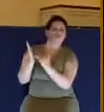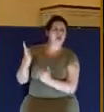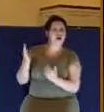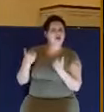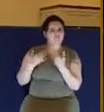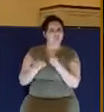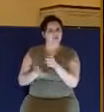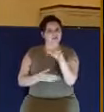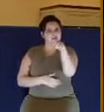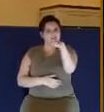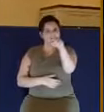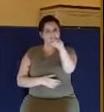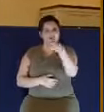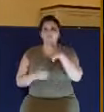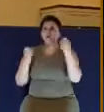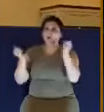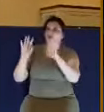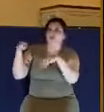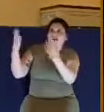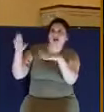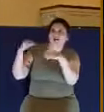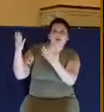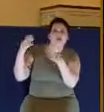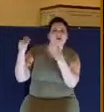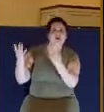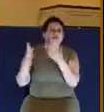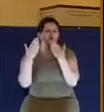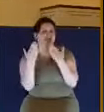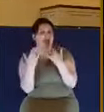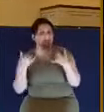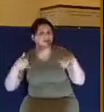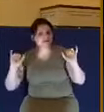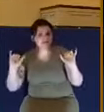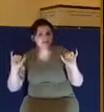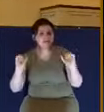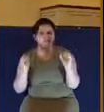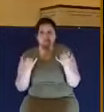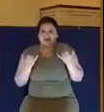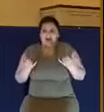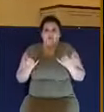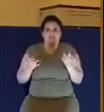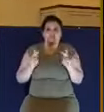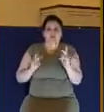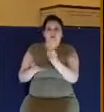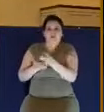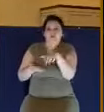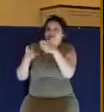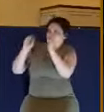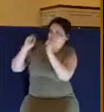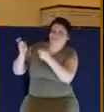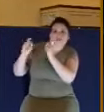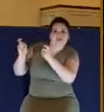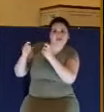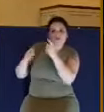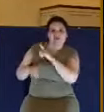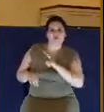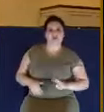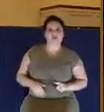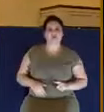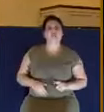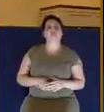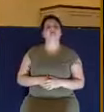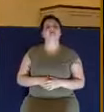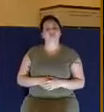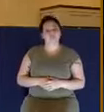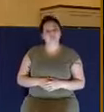they give a lot to the work of the Lord, and we thank the Lord for their generosity. The same industry and diligence it took to make them rich